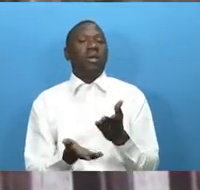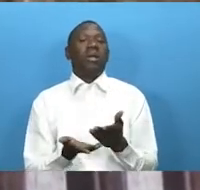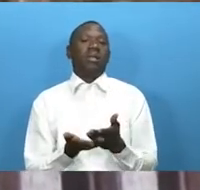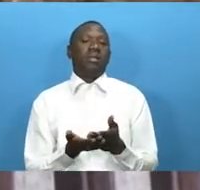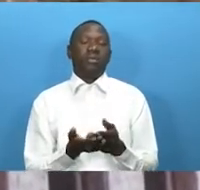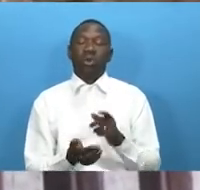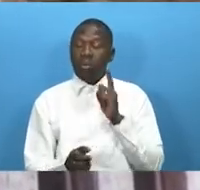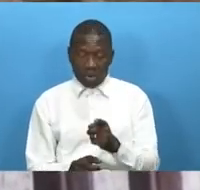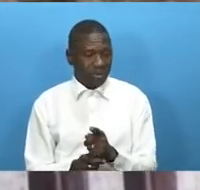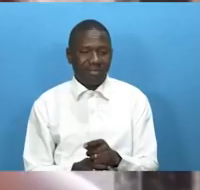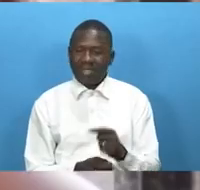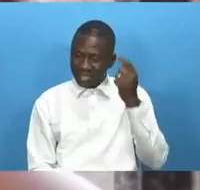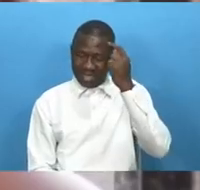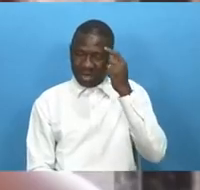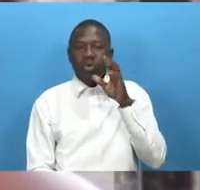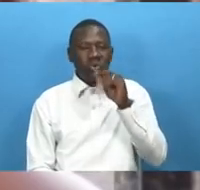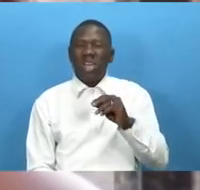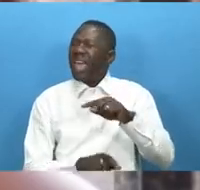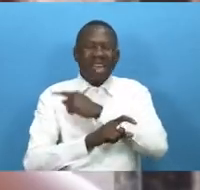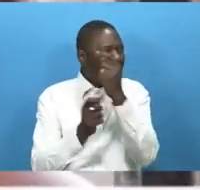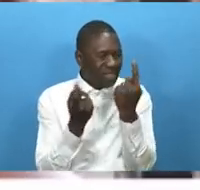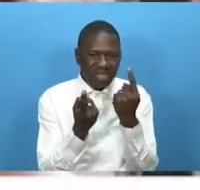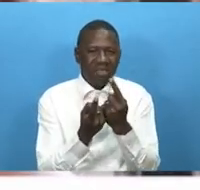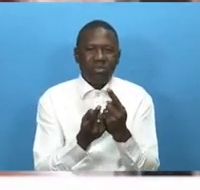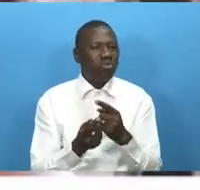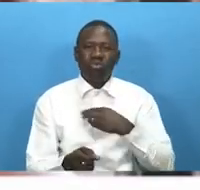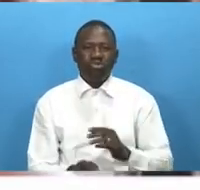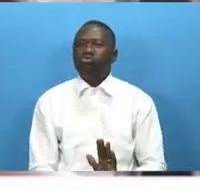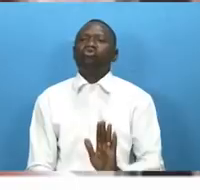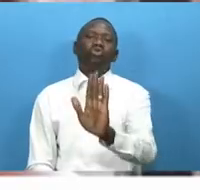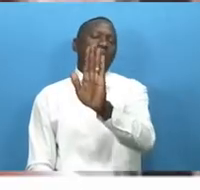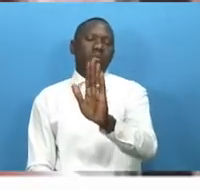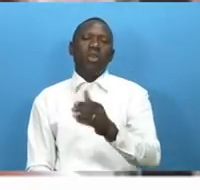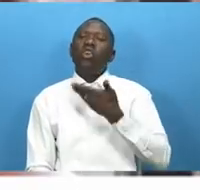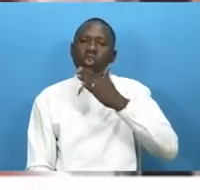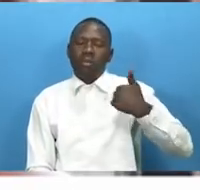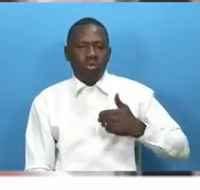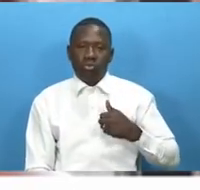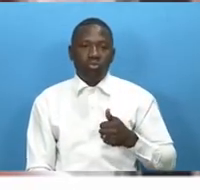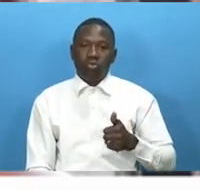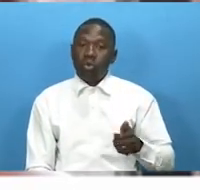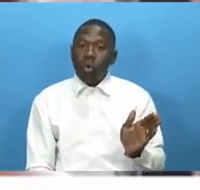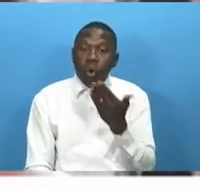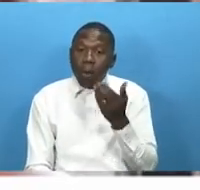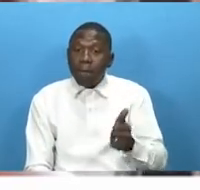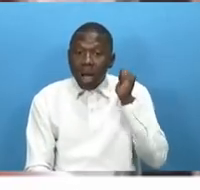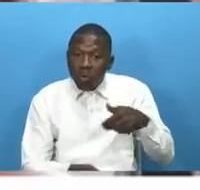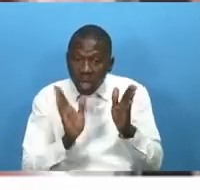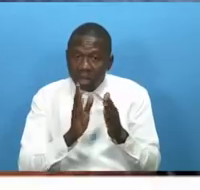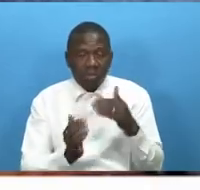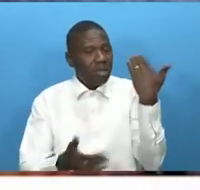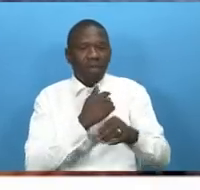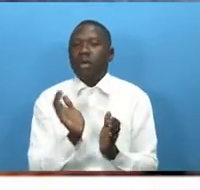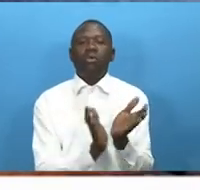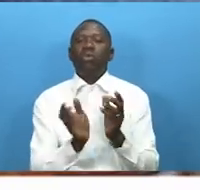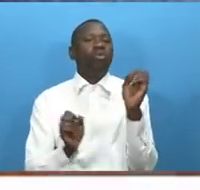think i will do everything to stop the young people to take the way because it's not the best way to make it